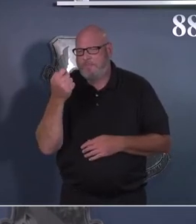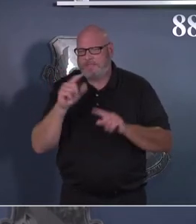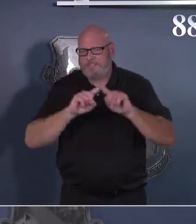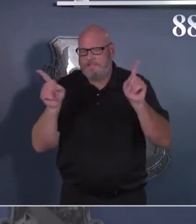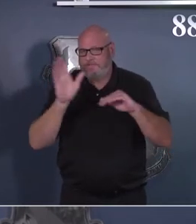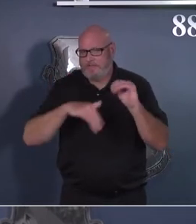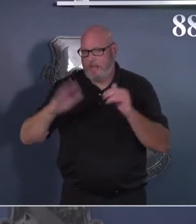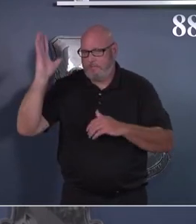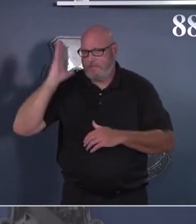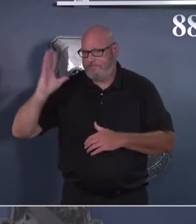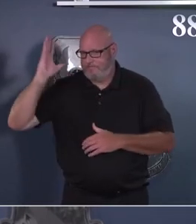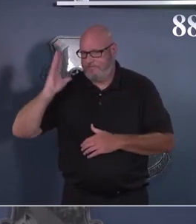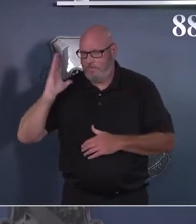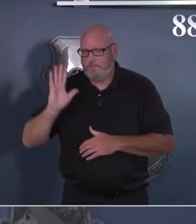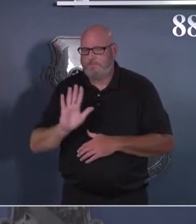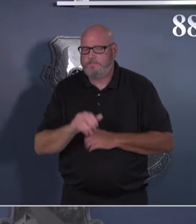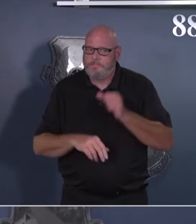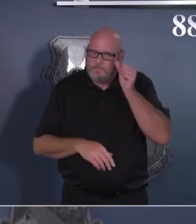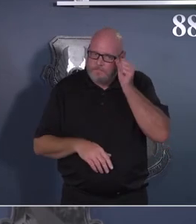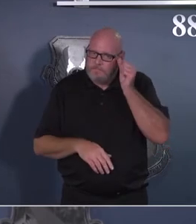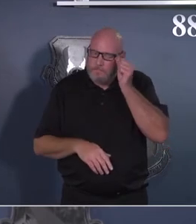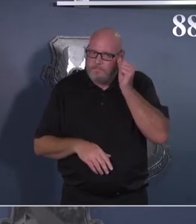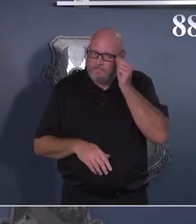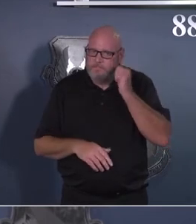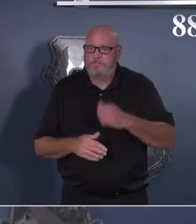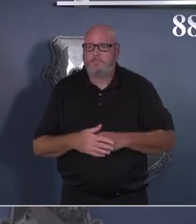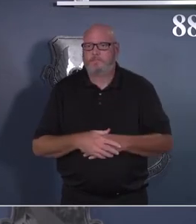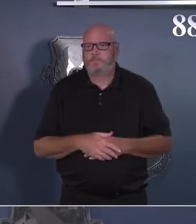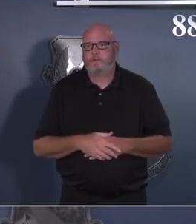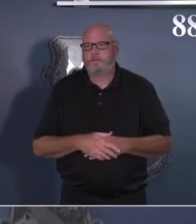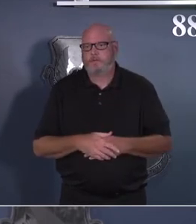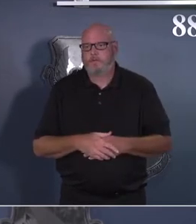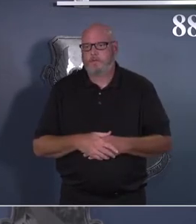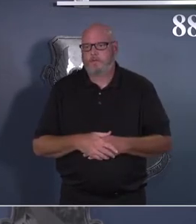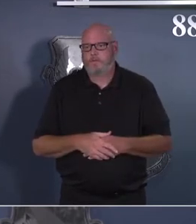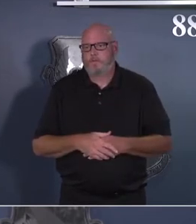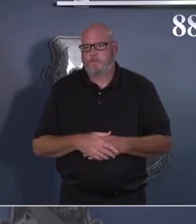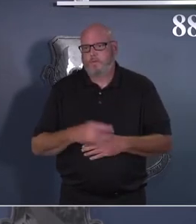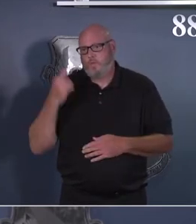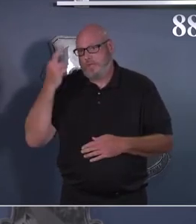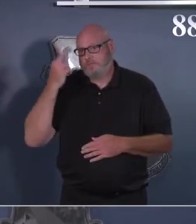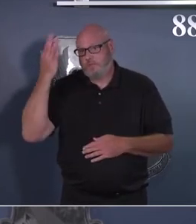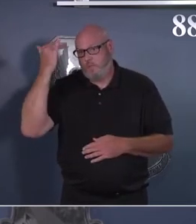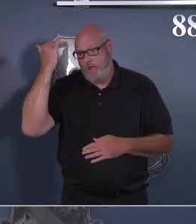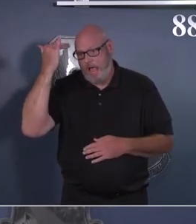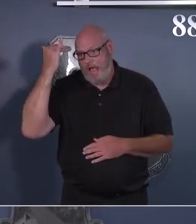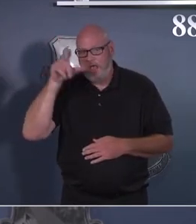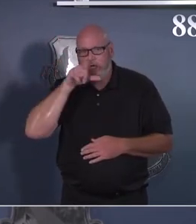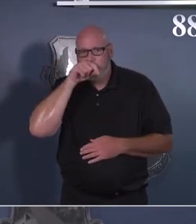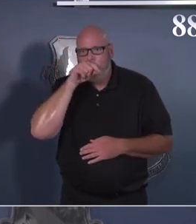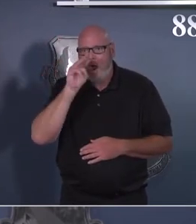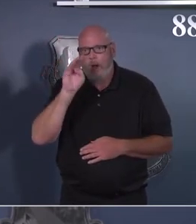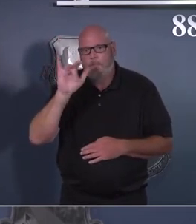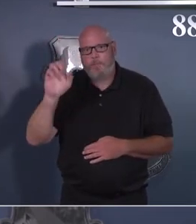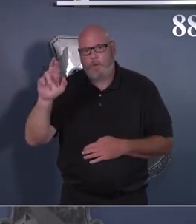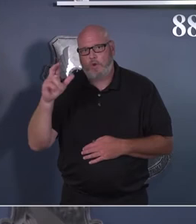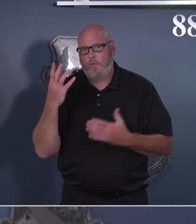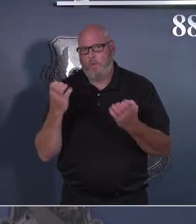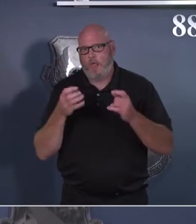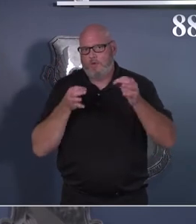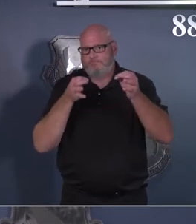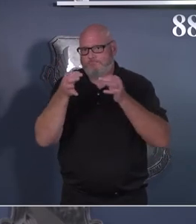previously. And that's because, as Colonel Miller stated, when we were previously under